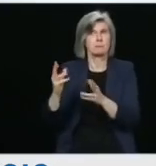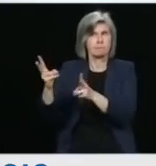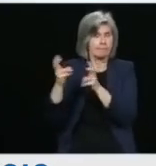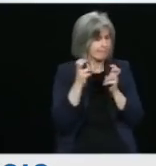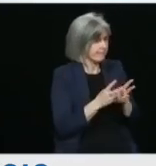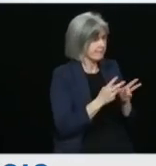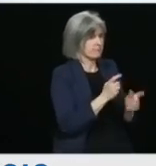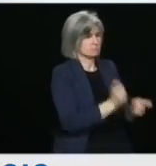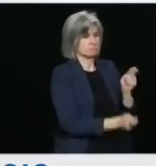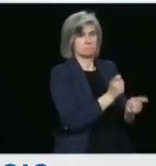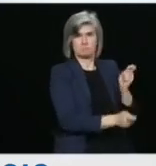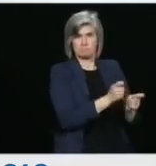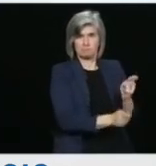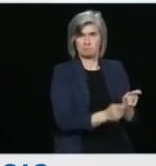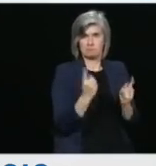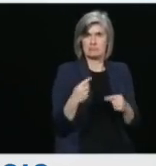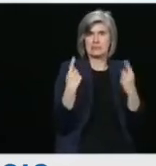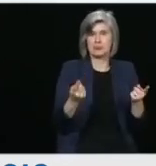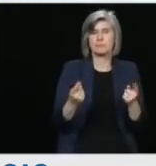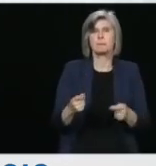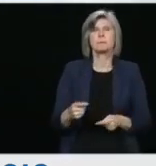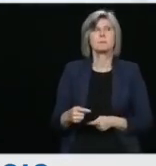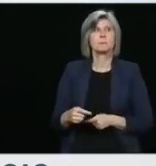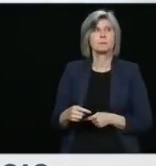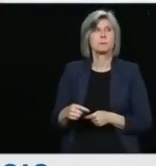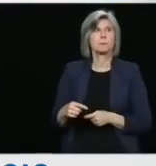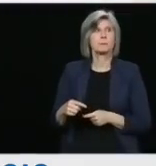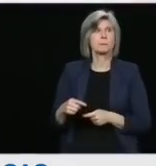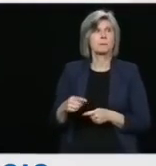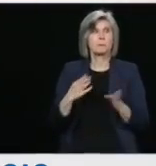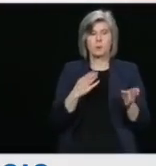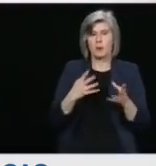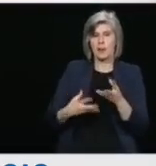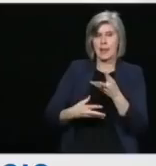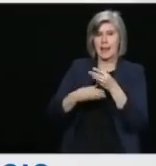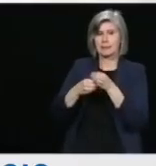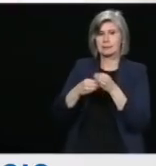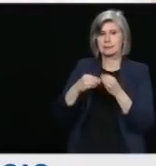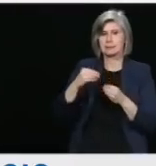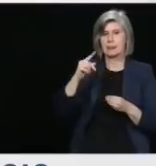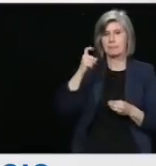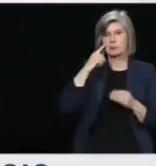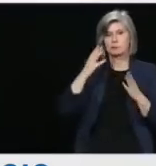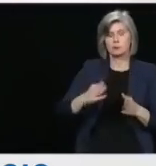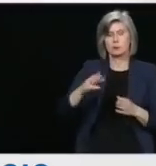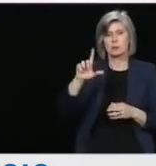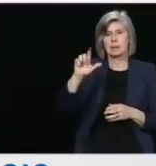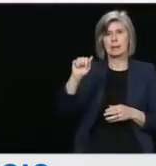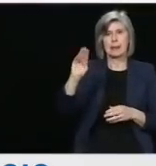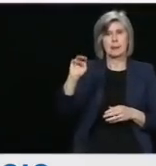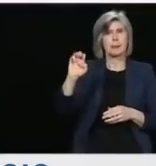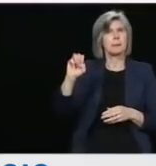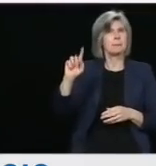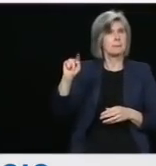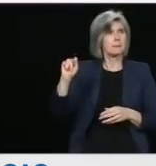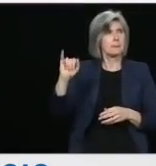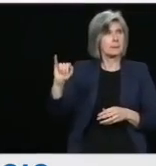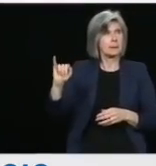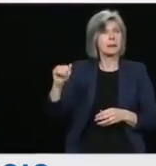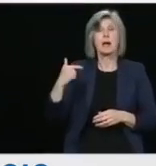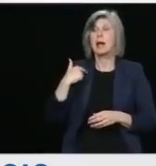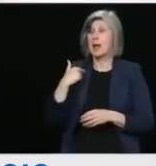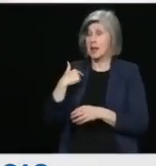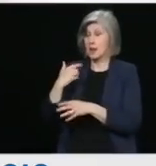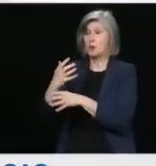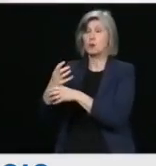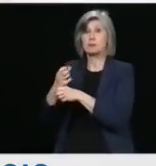Bronskill, I can add that I received a report from Minister Blair's predecessor, Minister Goodale, under